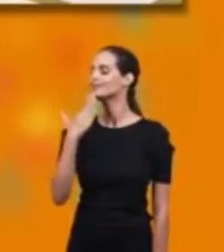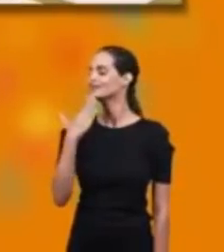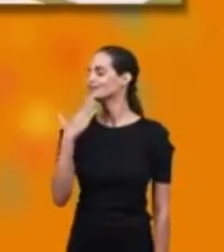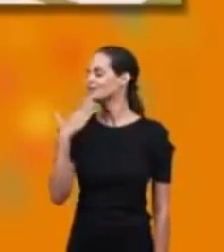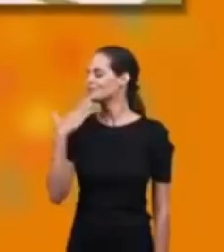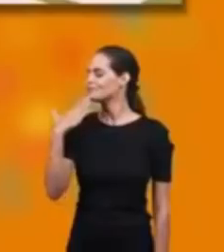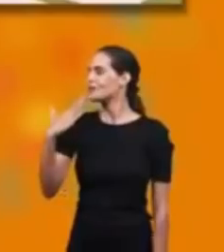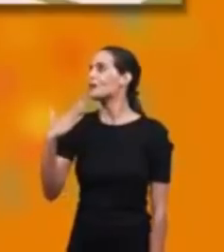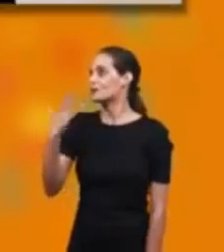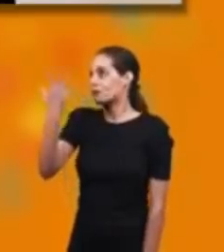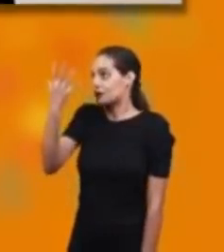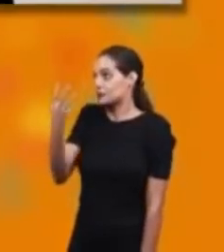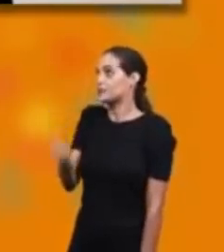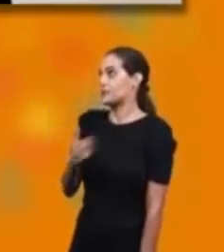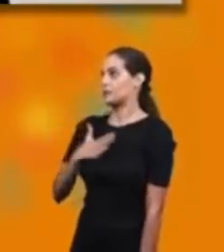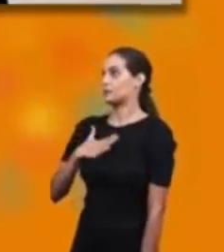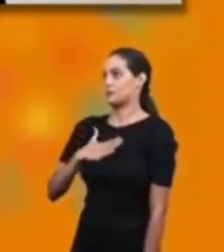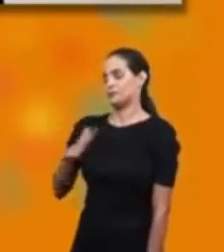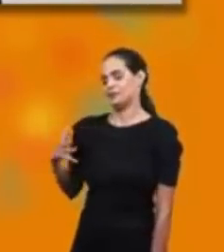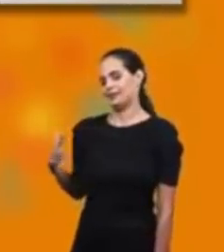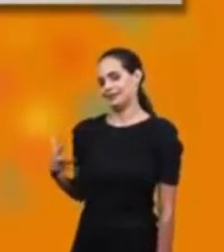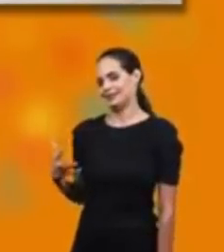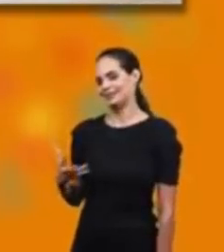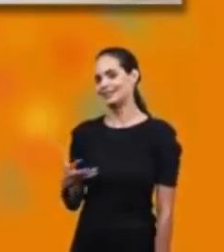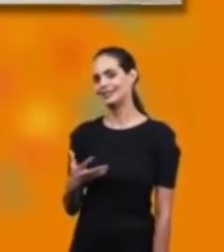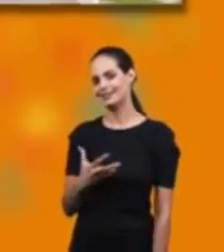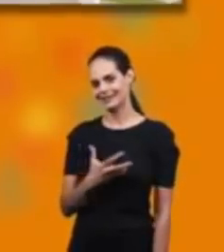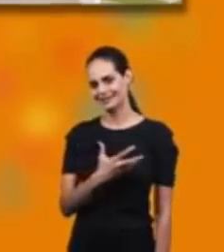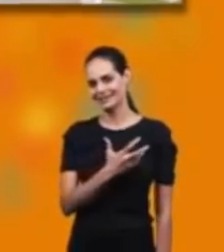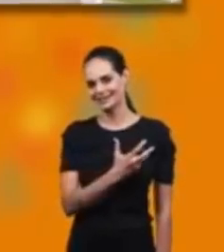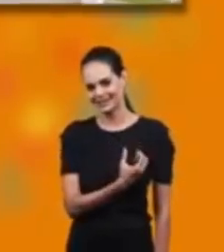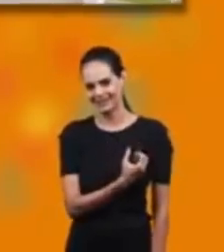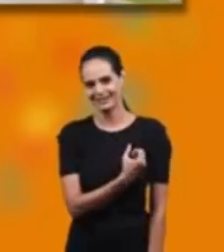Pai, ouve essa minha coração